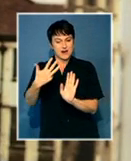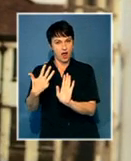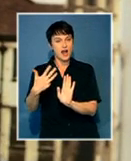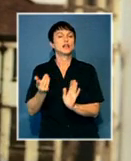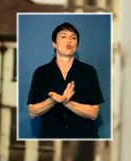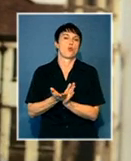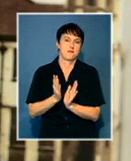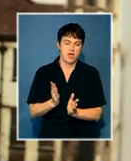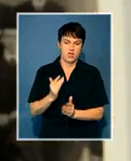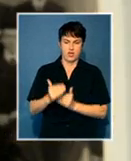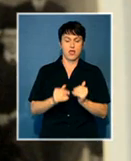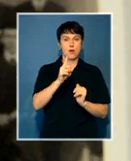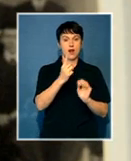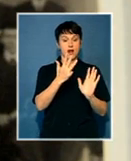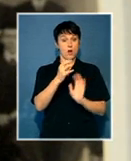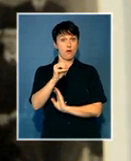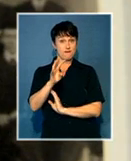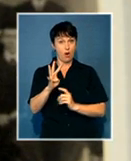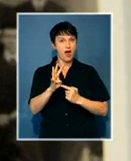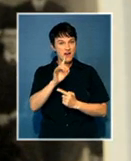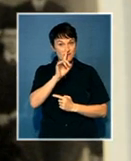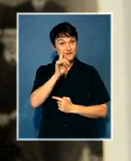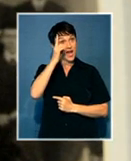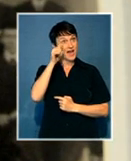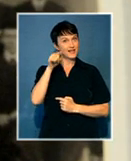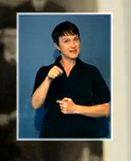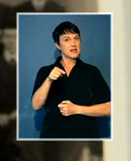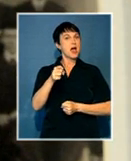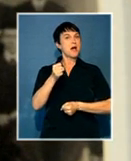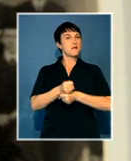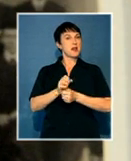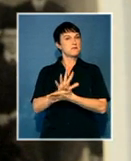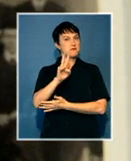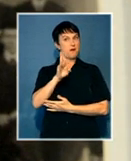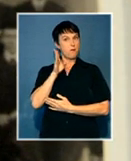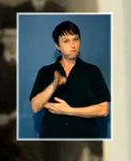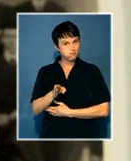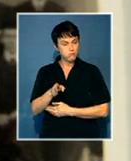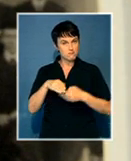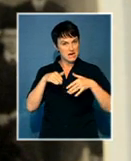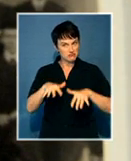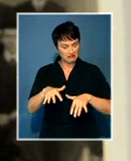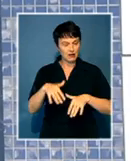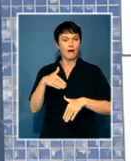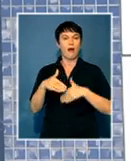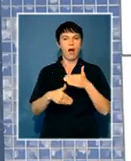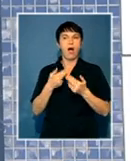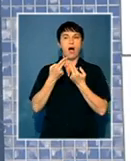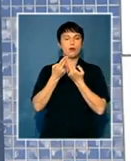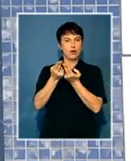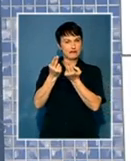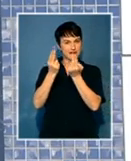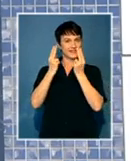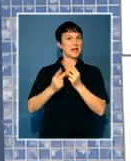In 1904, it enrolled the first matriculants for a university degree. Shortly thereafter, the college and school were separated.